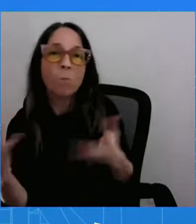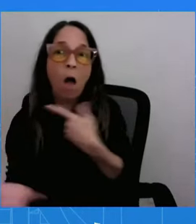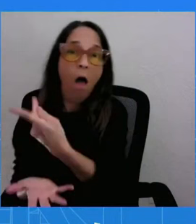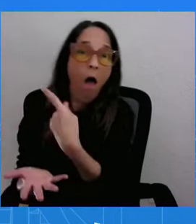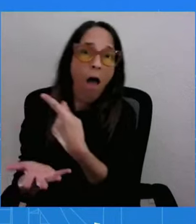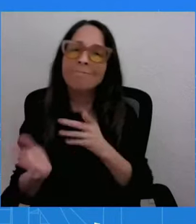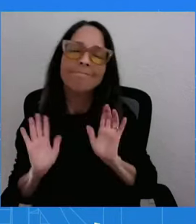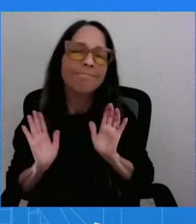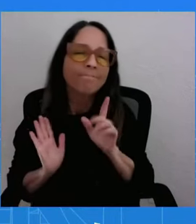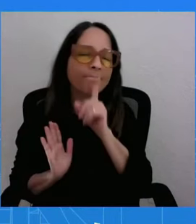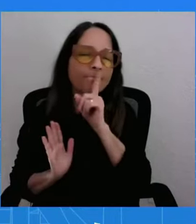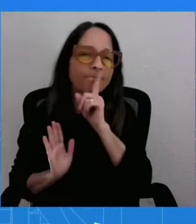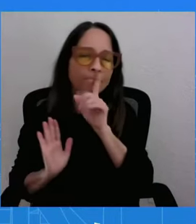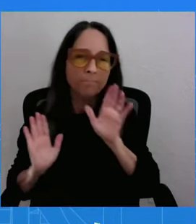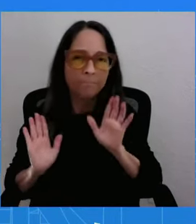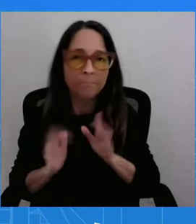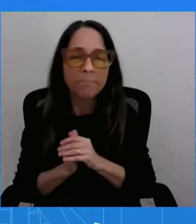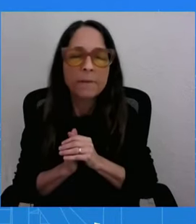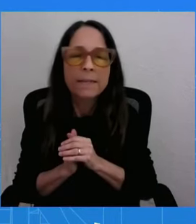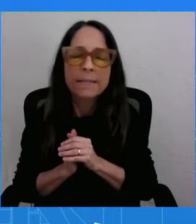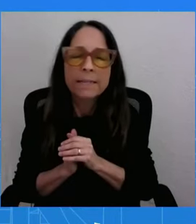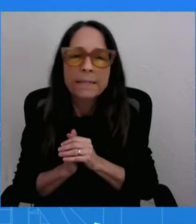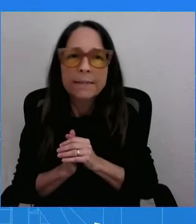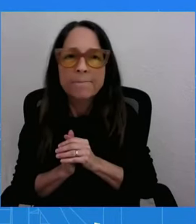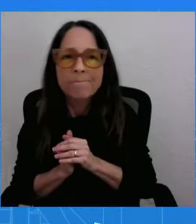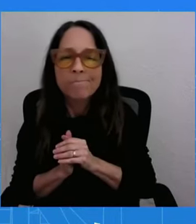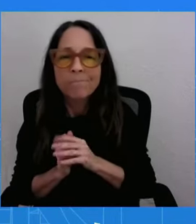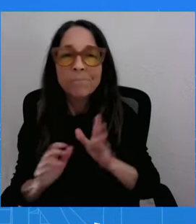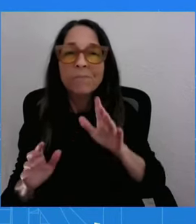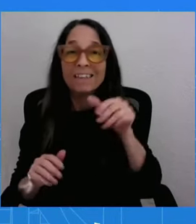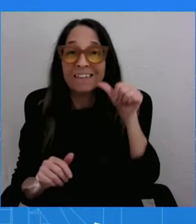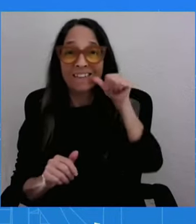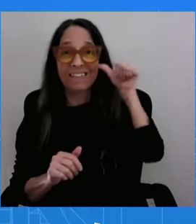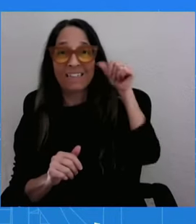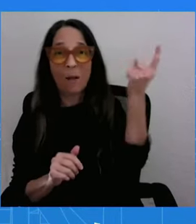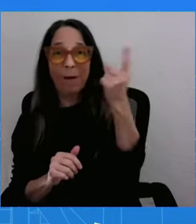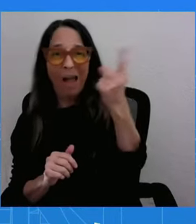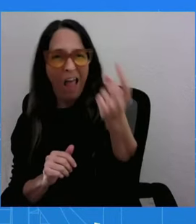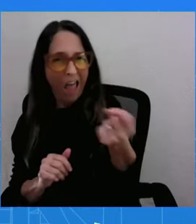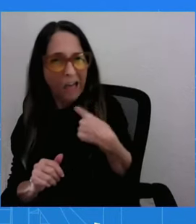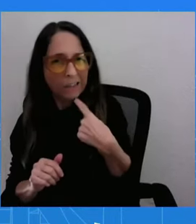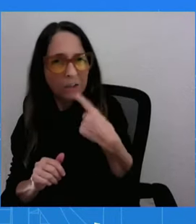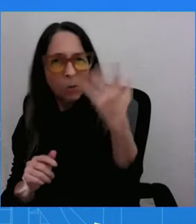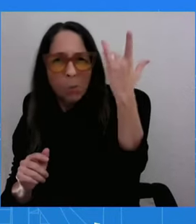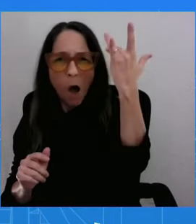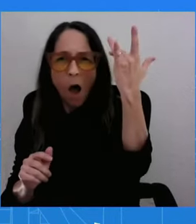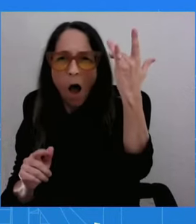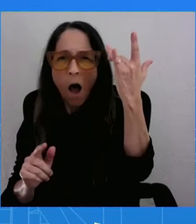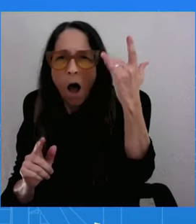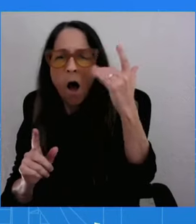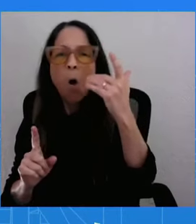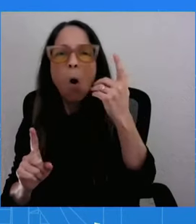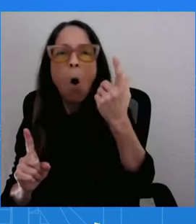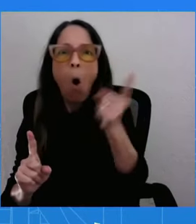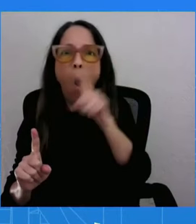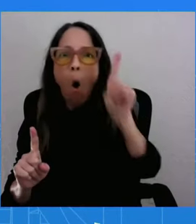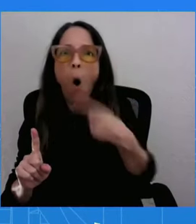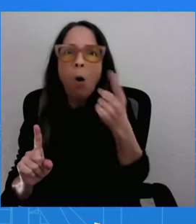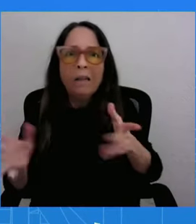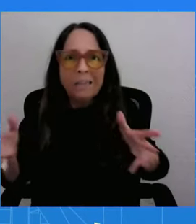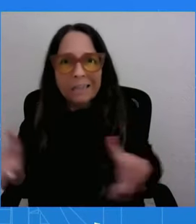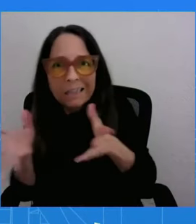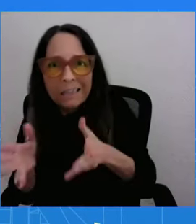a question asked yesterday in here about, you know, why we're only pressuring one side and not the other. And I'll tell you what,